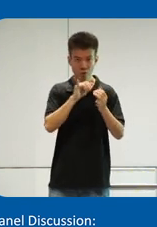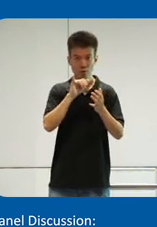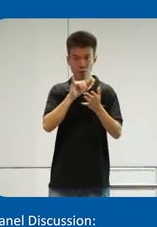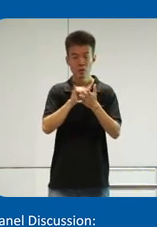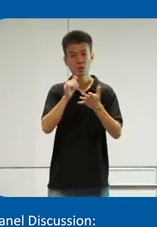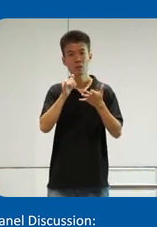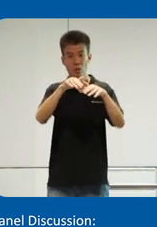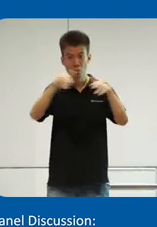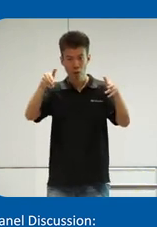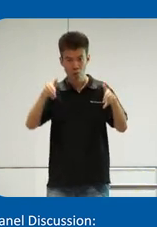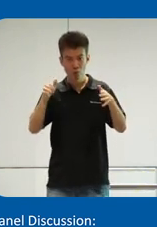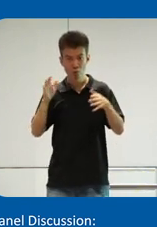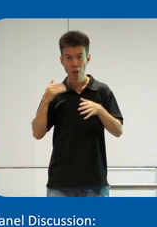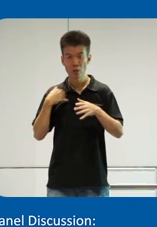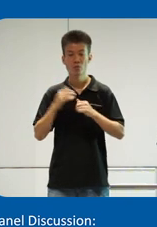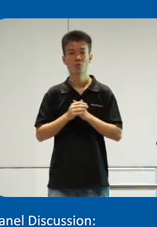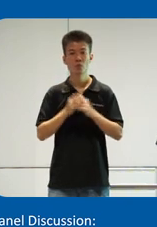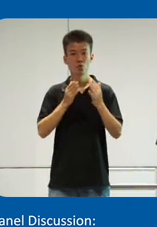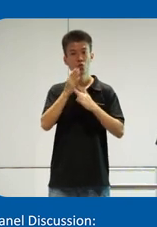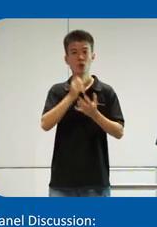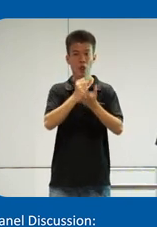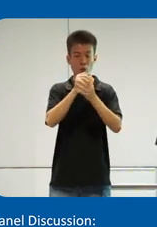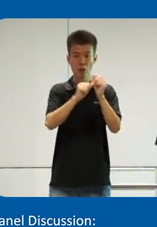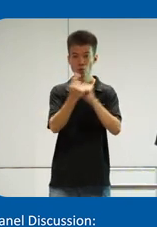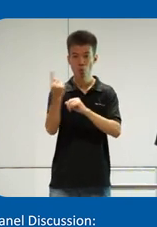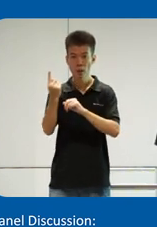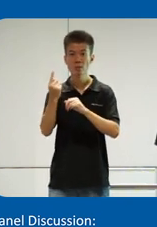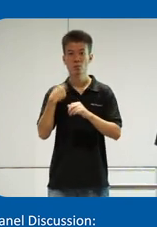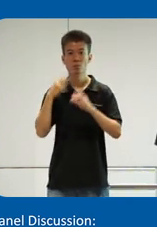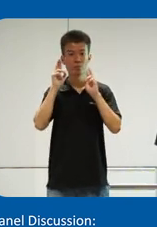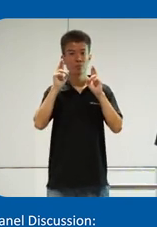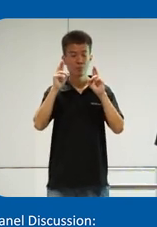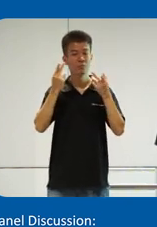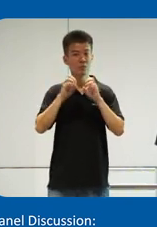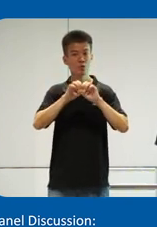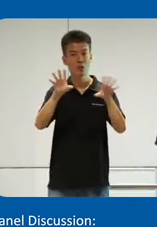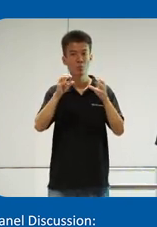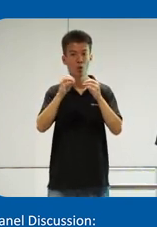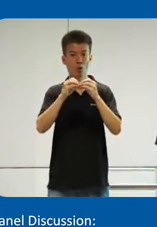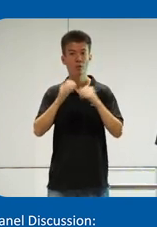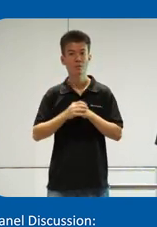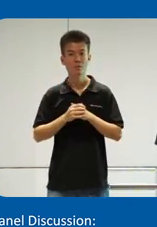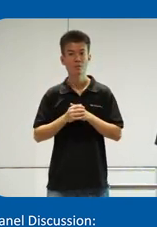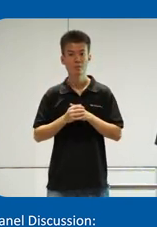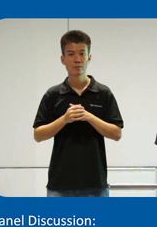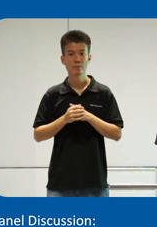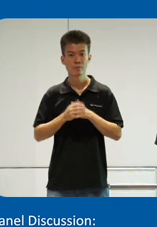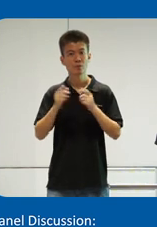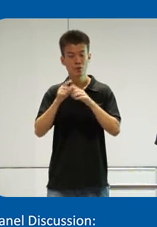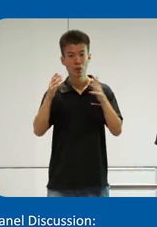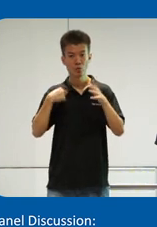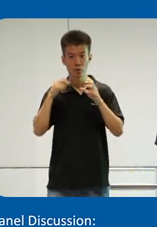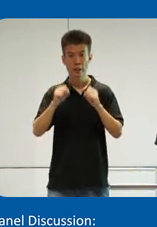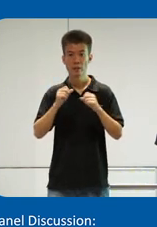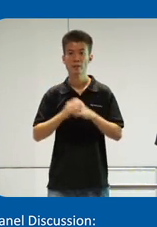the boundary that we have. So through the help of everyone, we hope to spread it more, as much